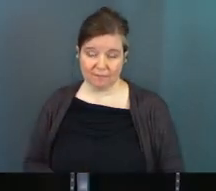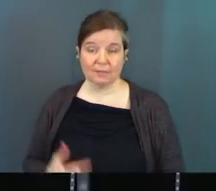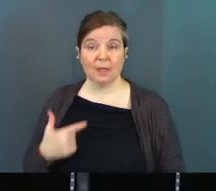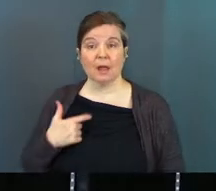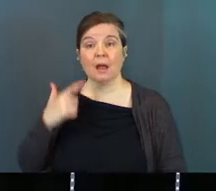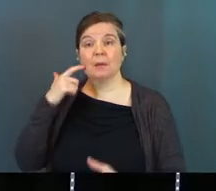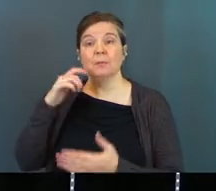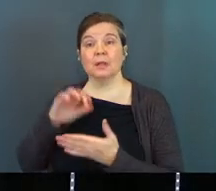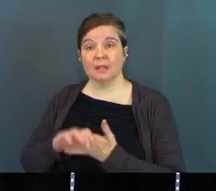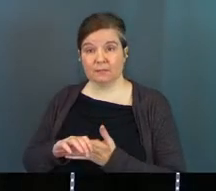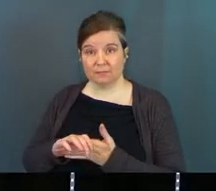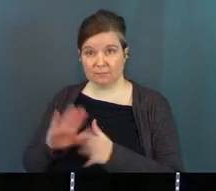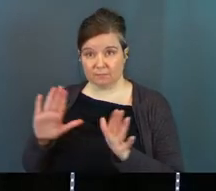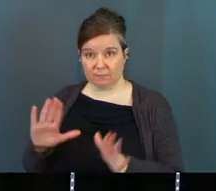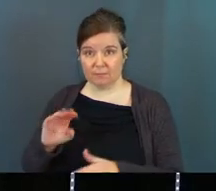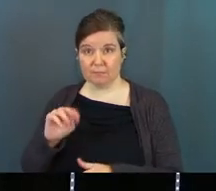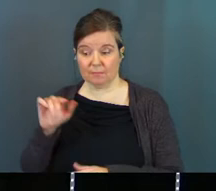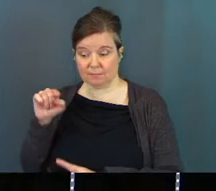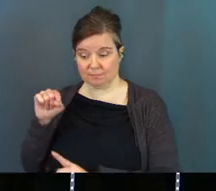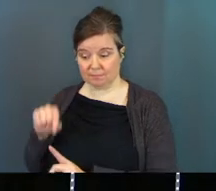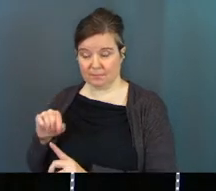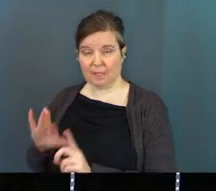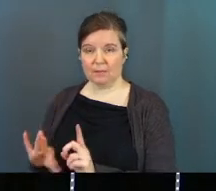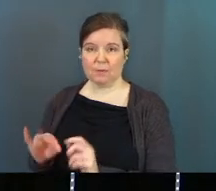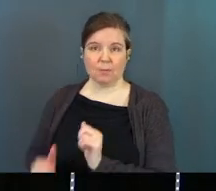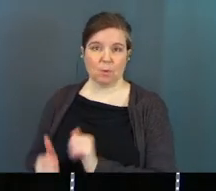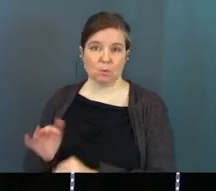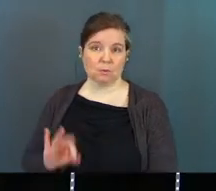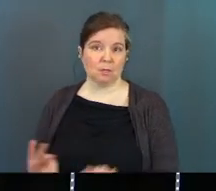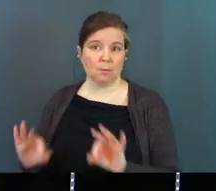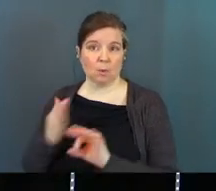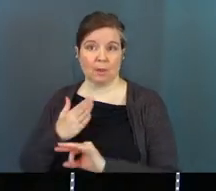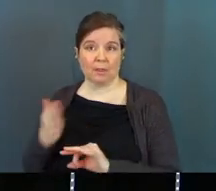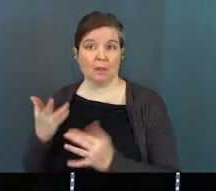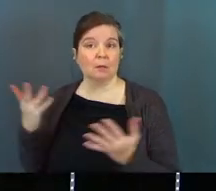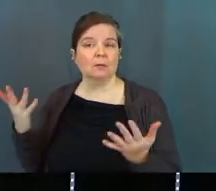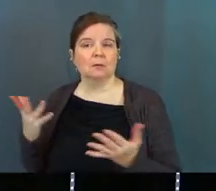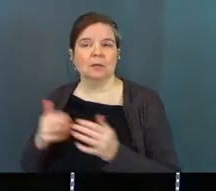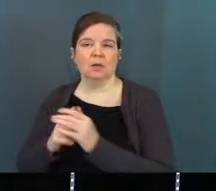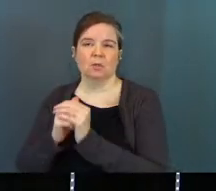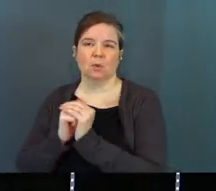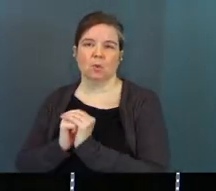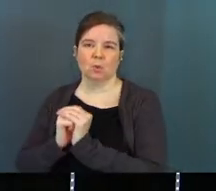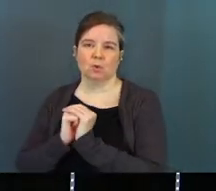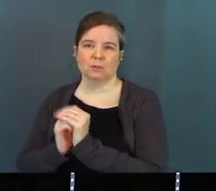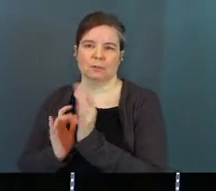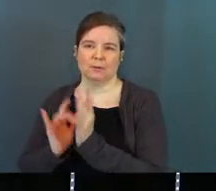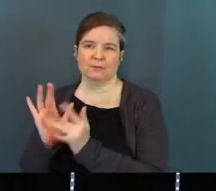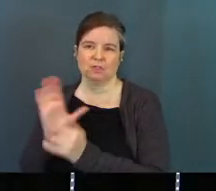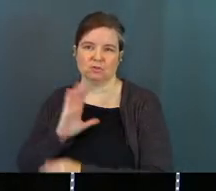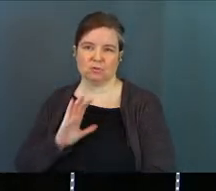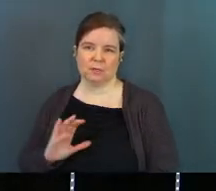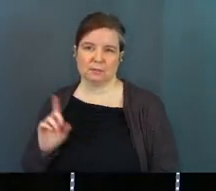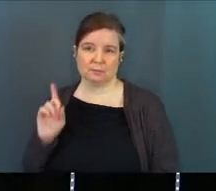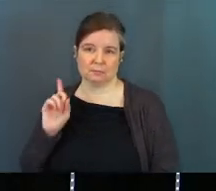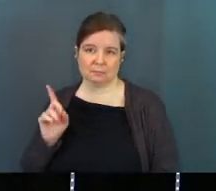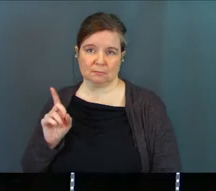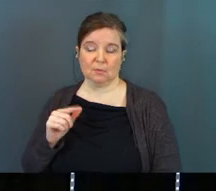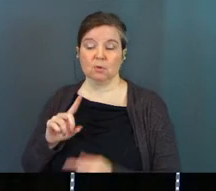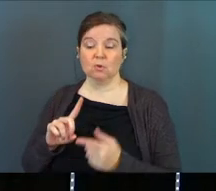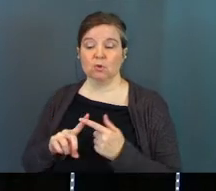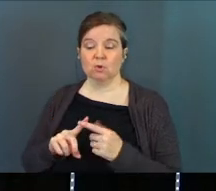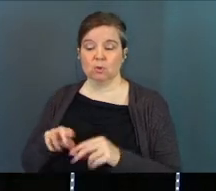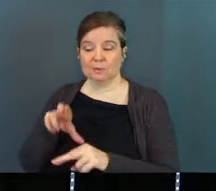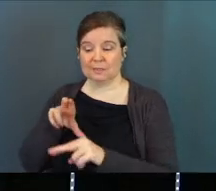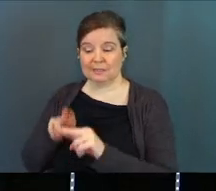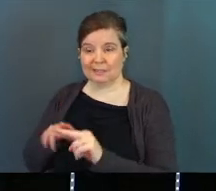I believe that Mary has discovered the most important thing is the worship of Jesus Christ. It is to